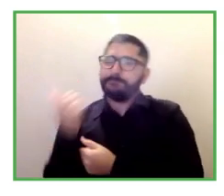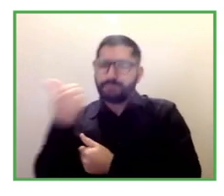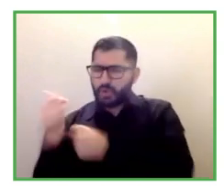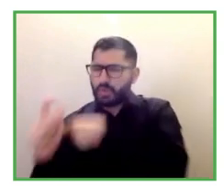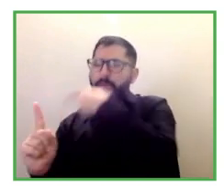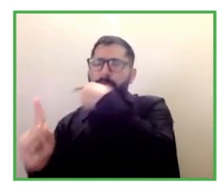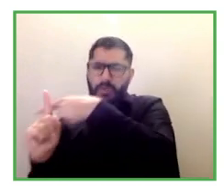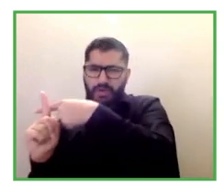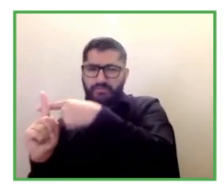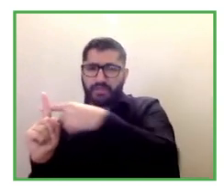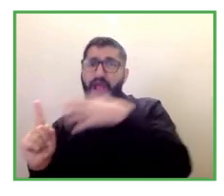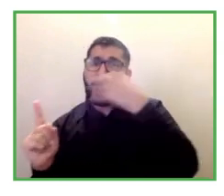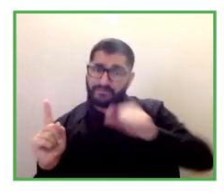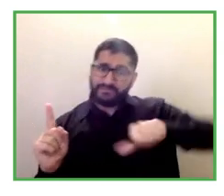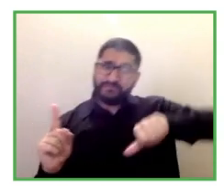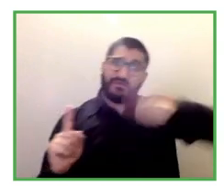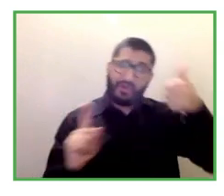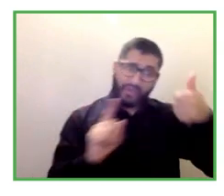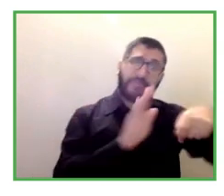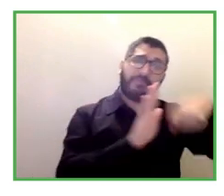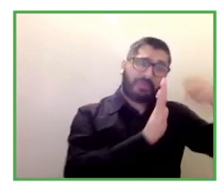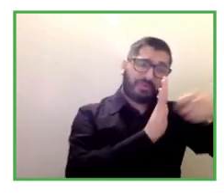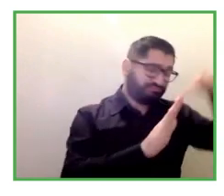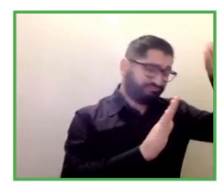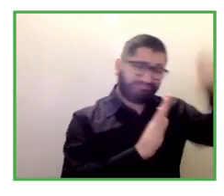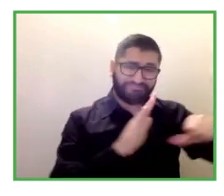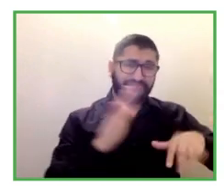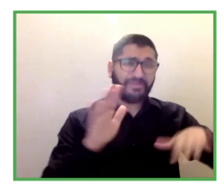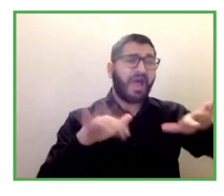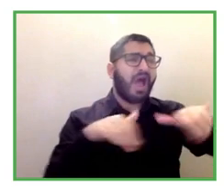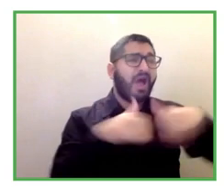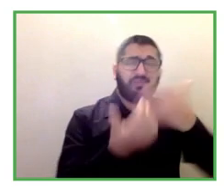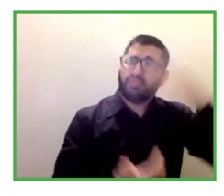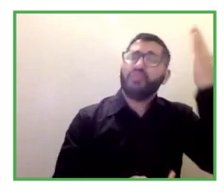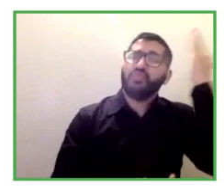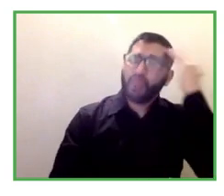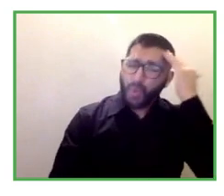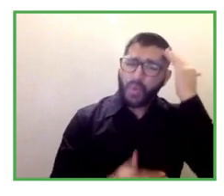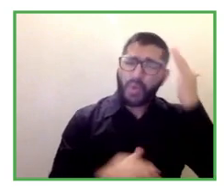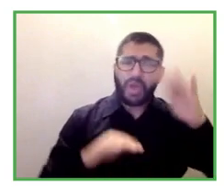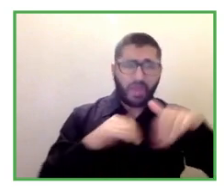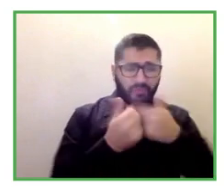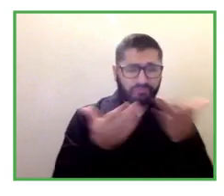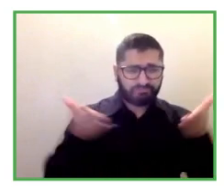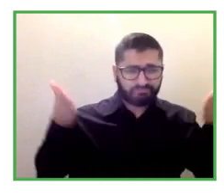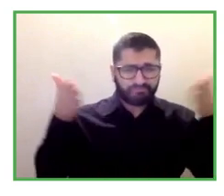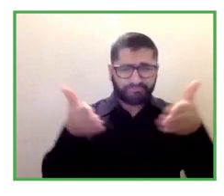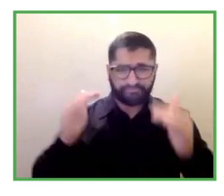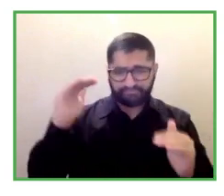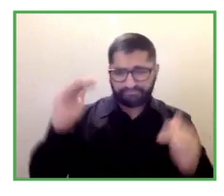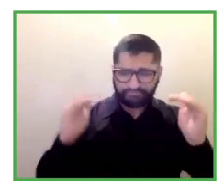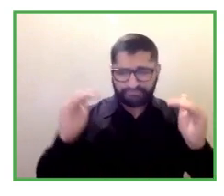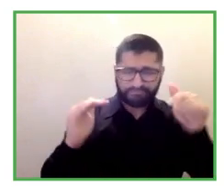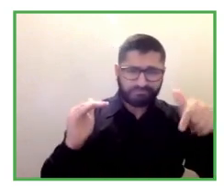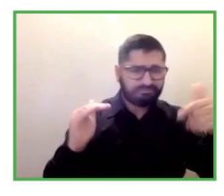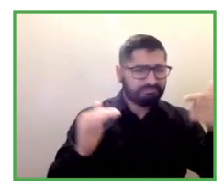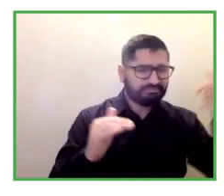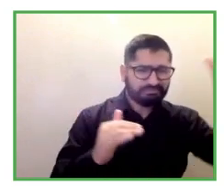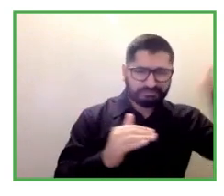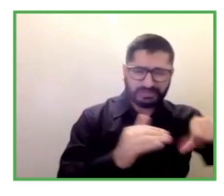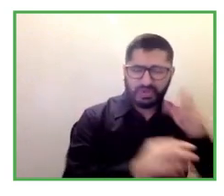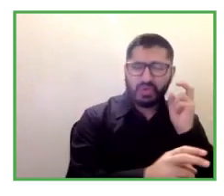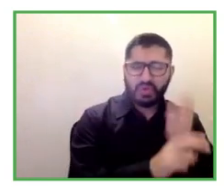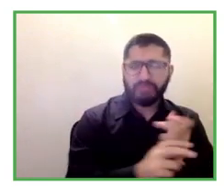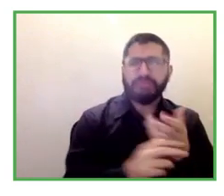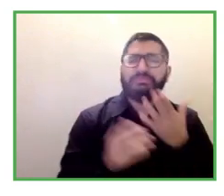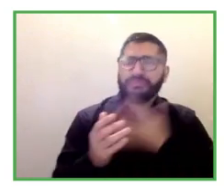with us something that maybe didn't go so well but you overcame it yes certainly well and i think this past year